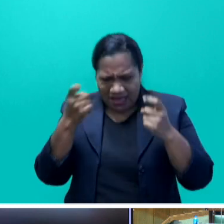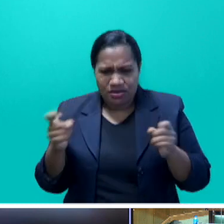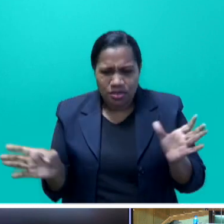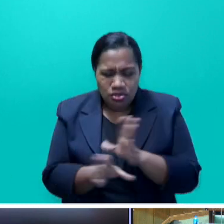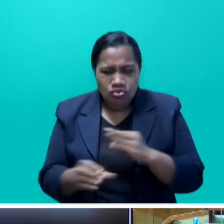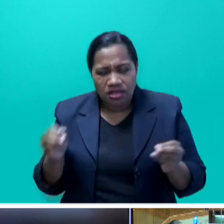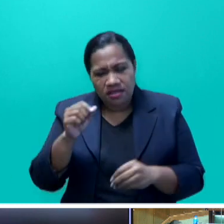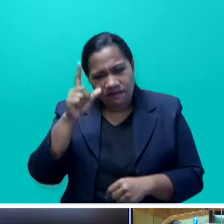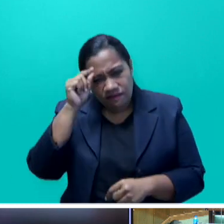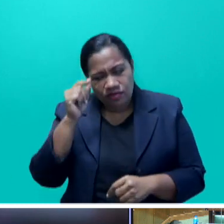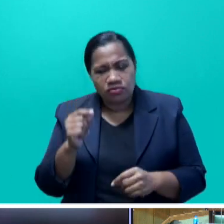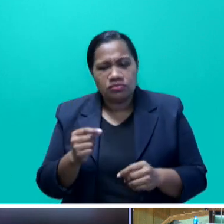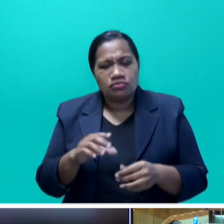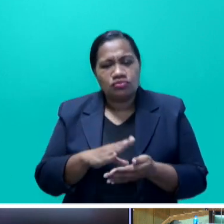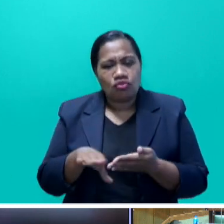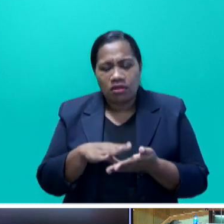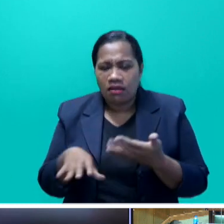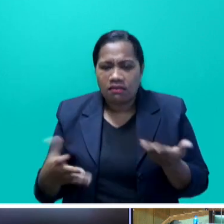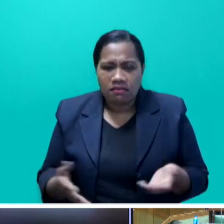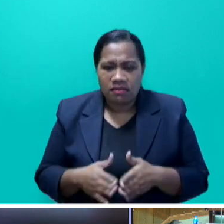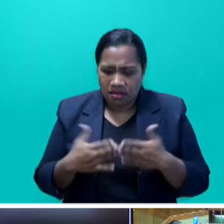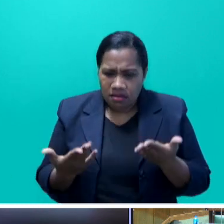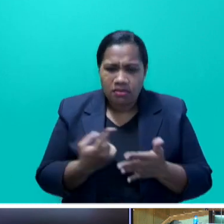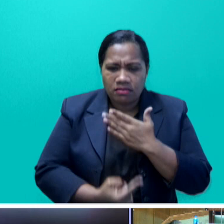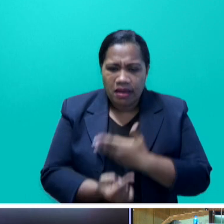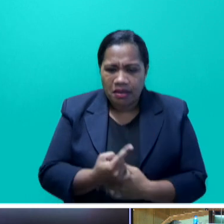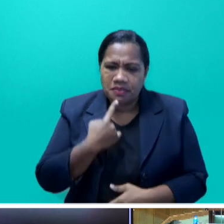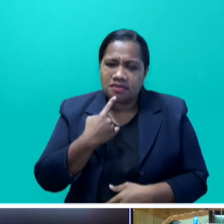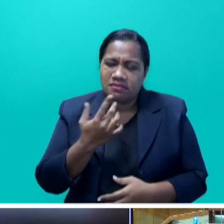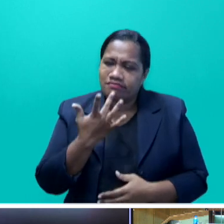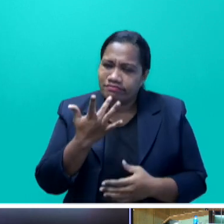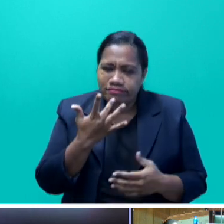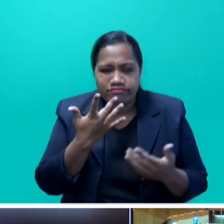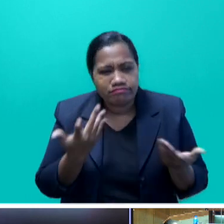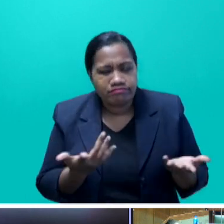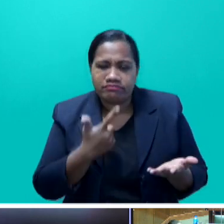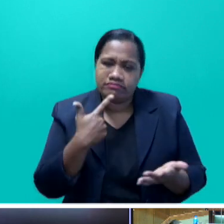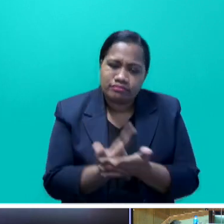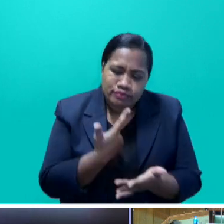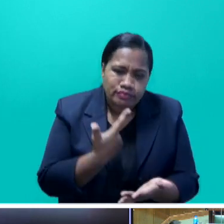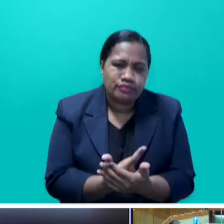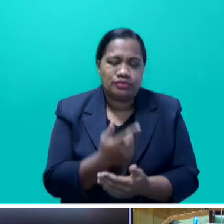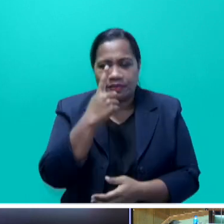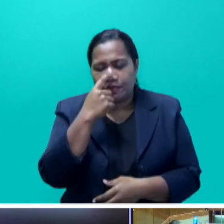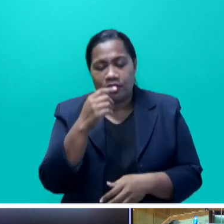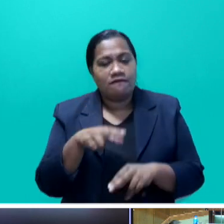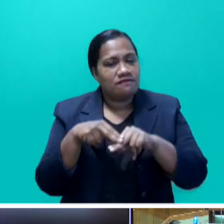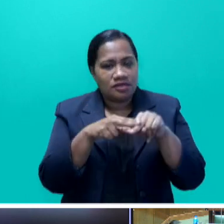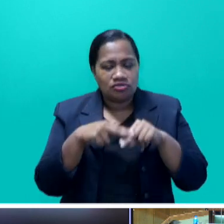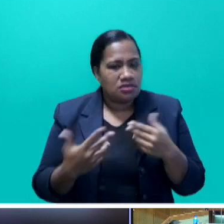to more familiar turf, lying to the people of Fiji. I fear, Honorable Speaker,